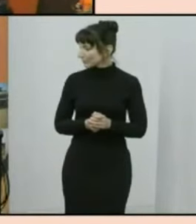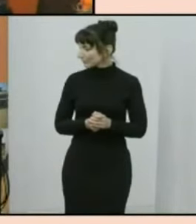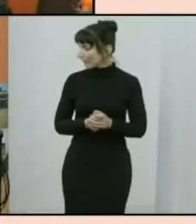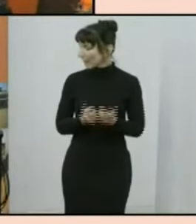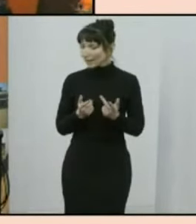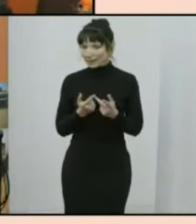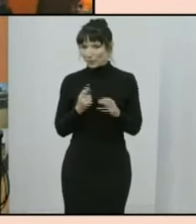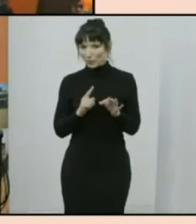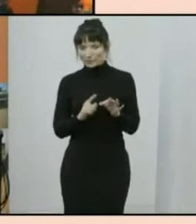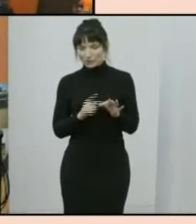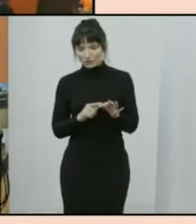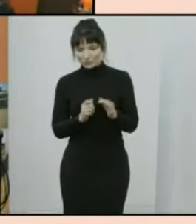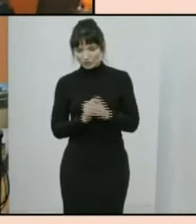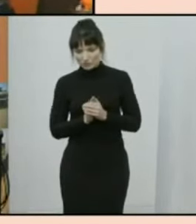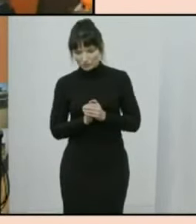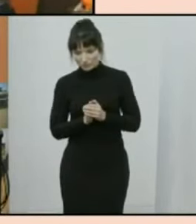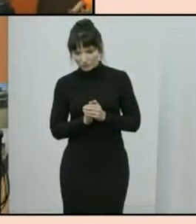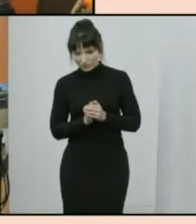another question